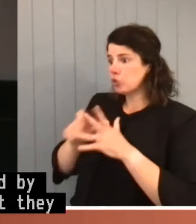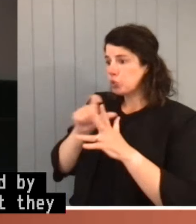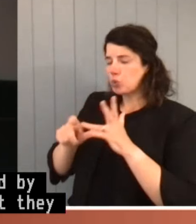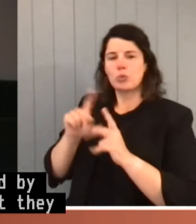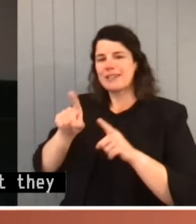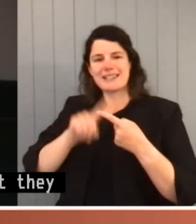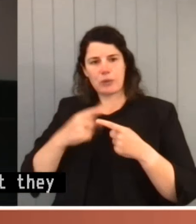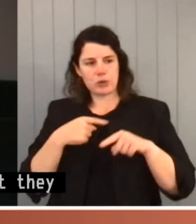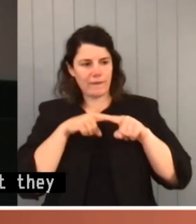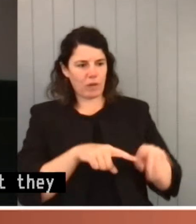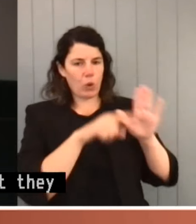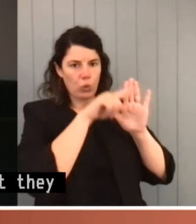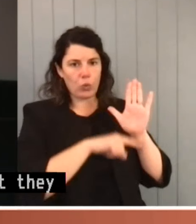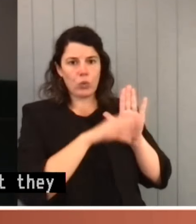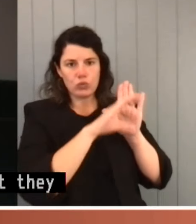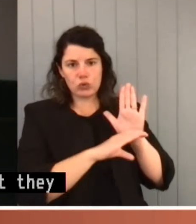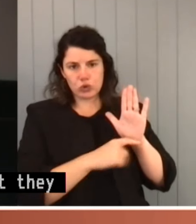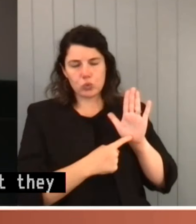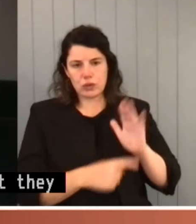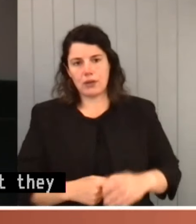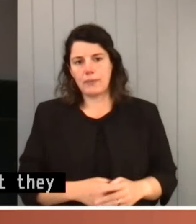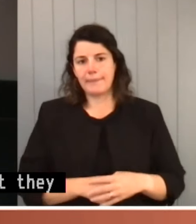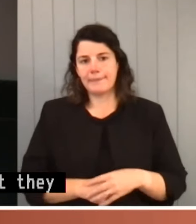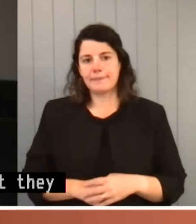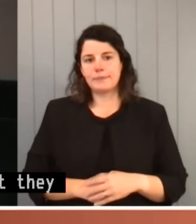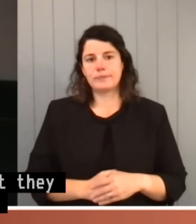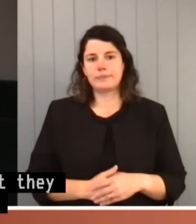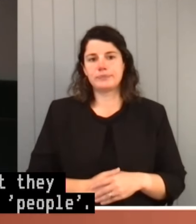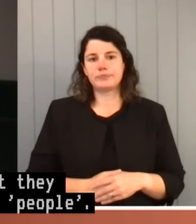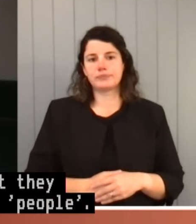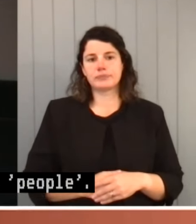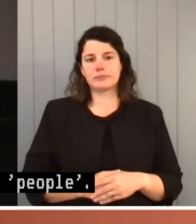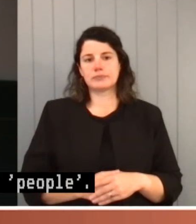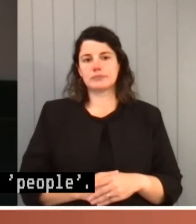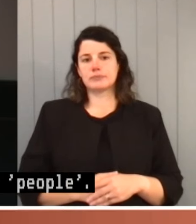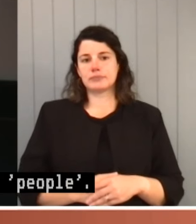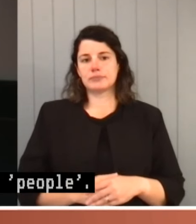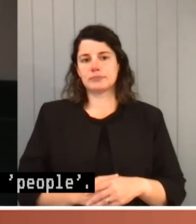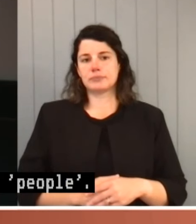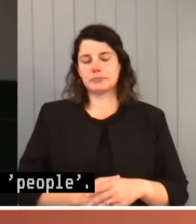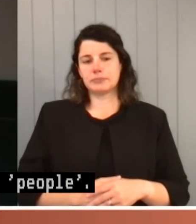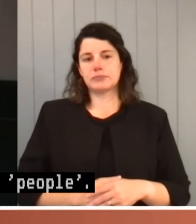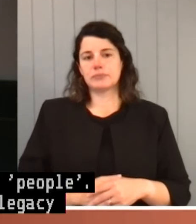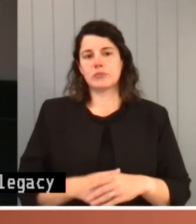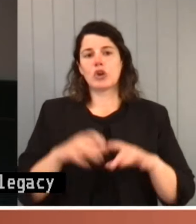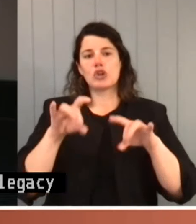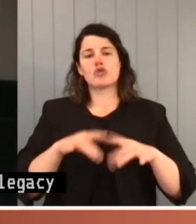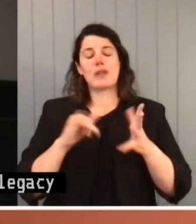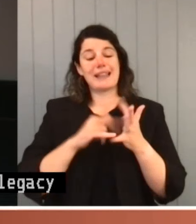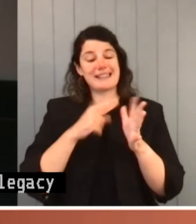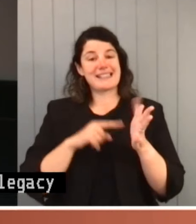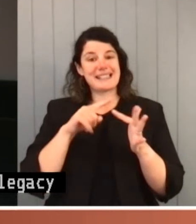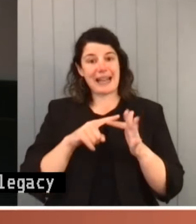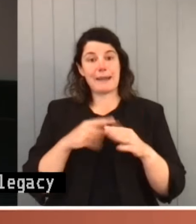His most substantial written legacy lives on in the 14th edition of Odger's Australian Senate practice as revised by Harry